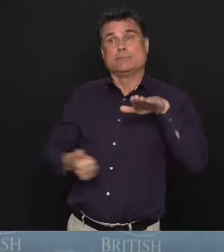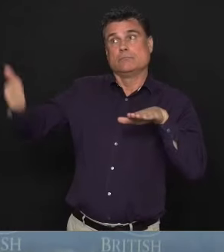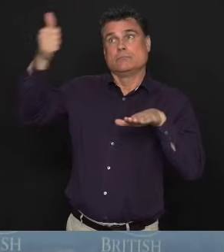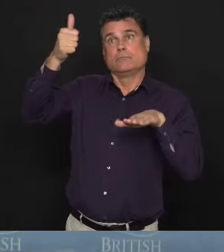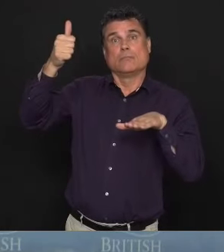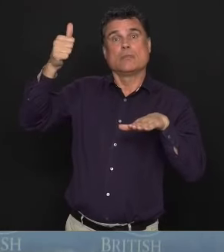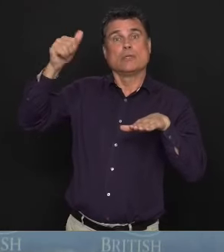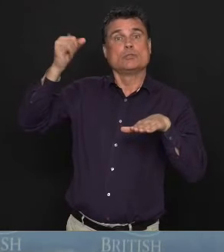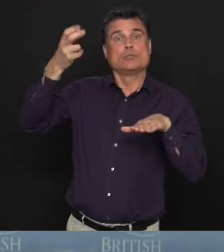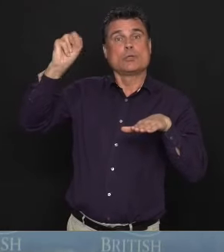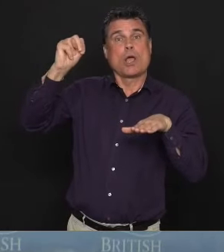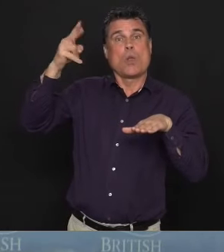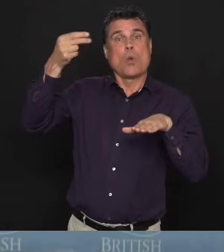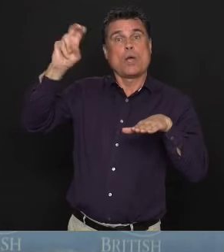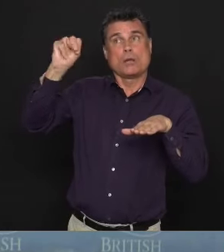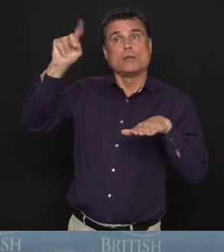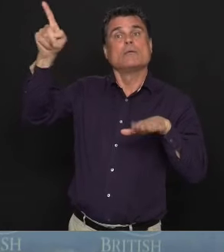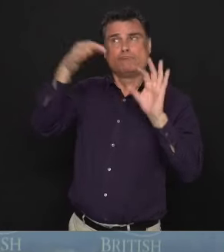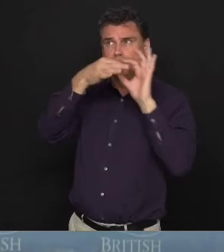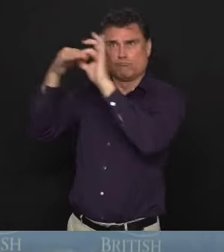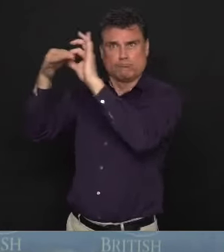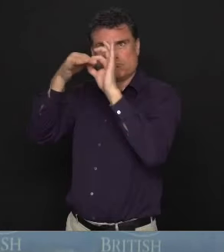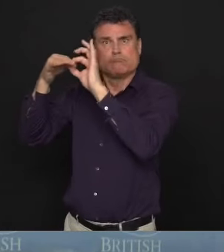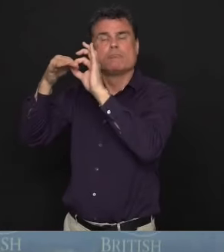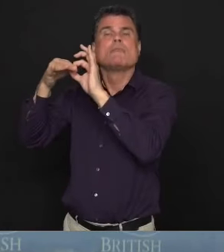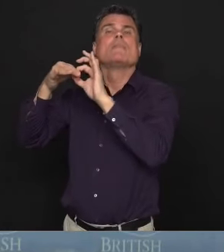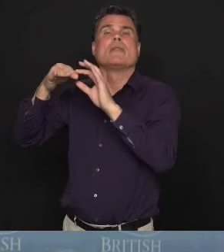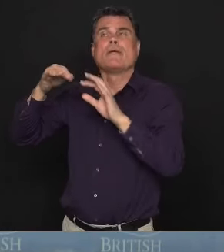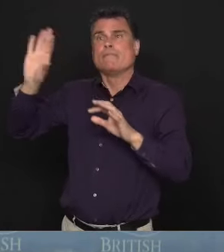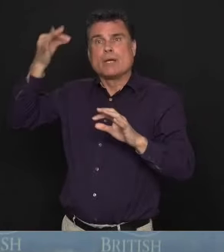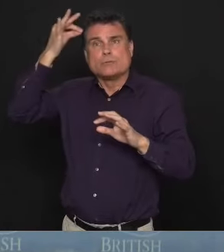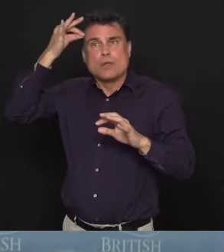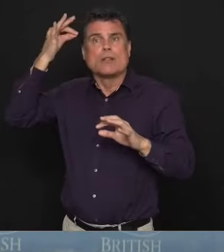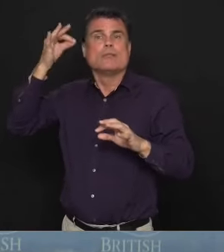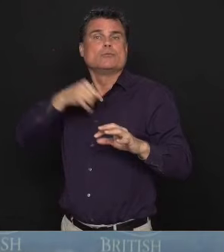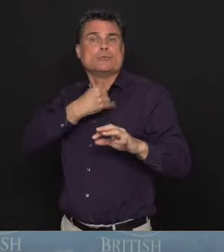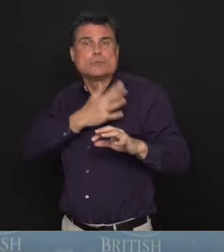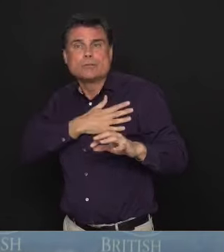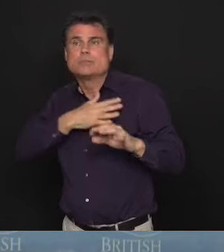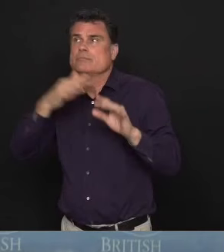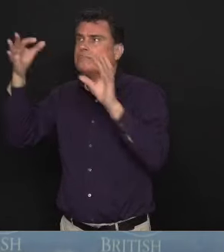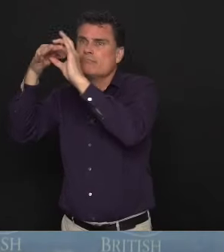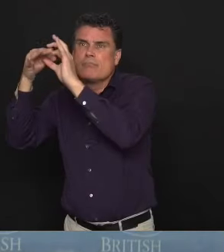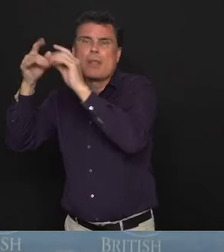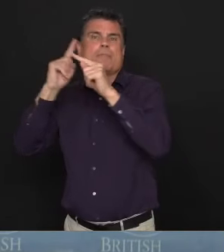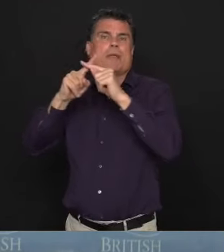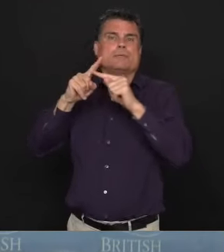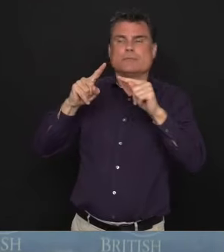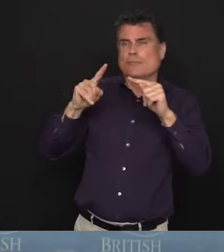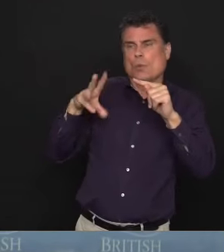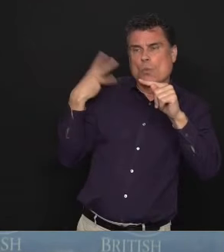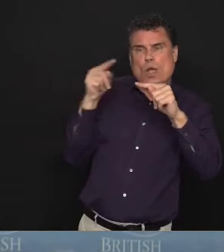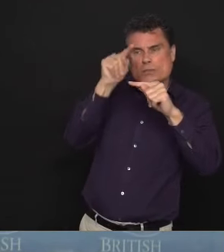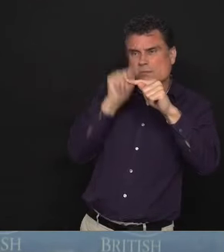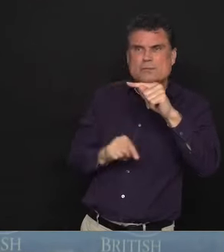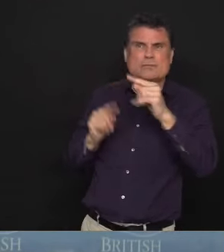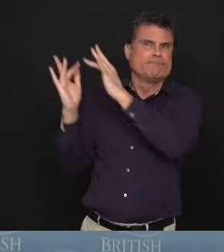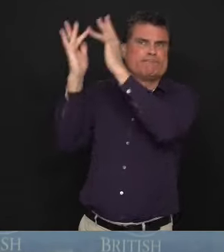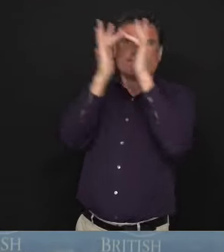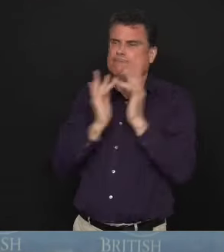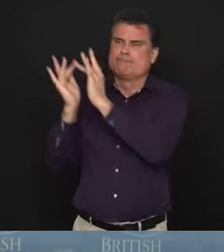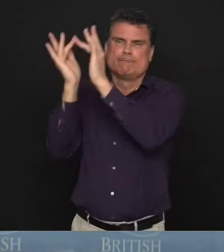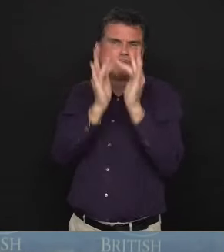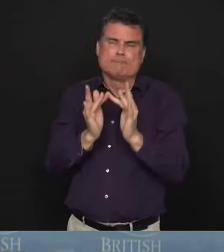And that's where that decision around the border is made, is by the federal government. Thank you. The next question is from